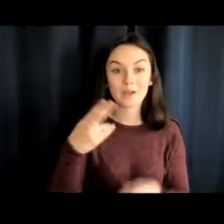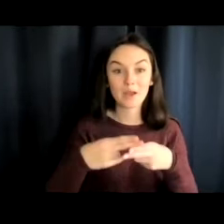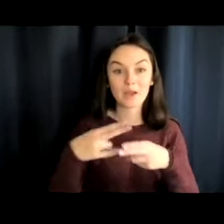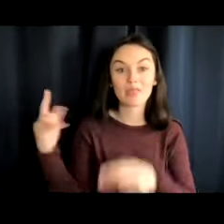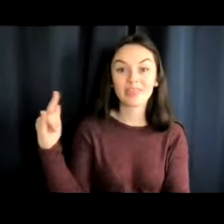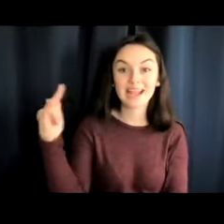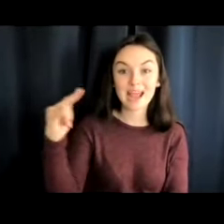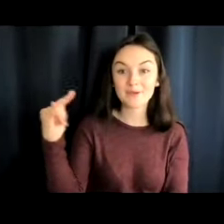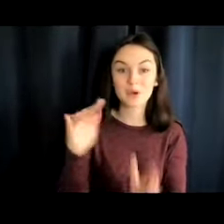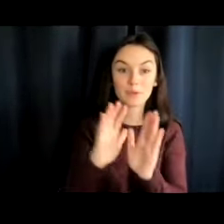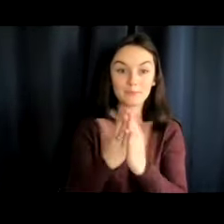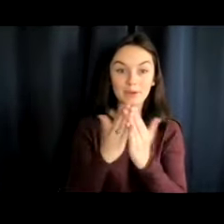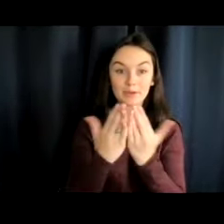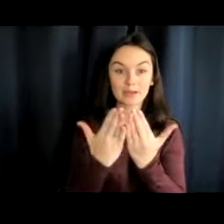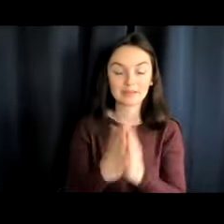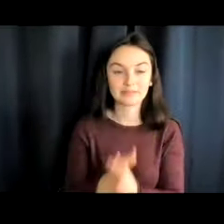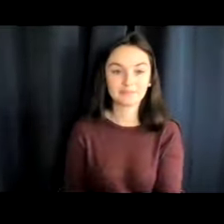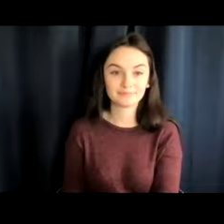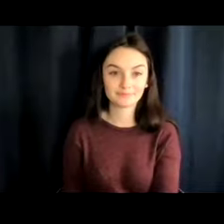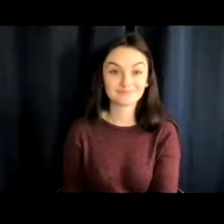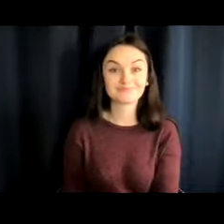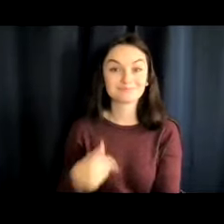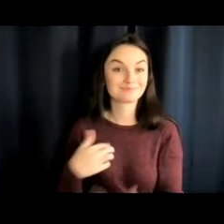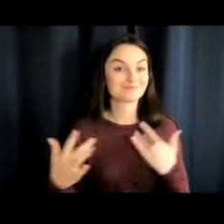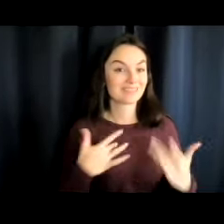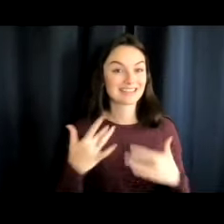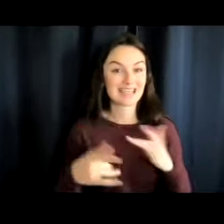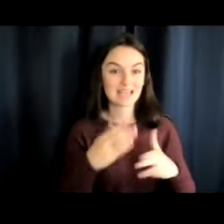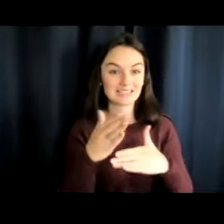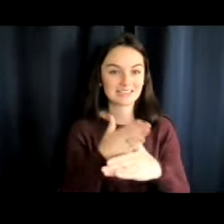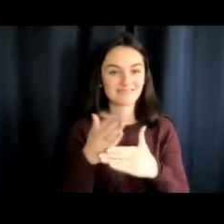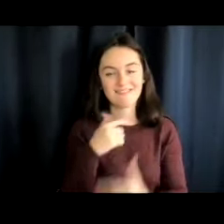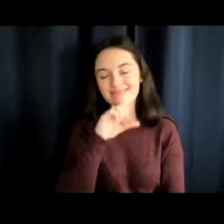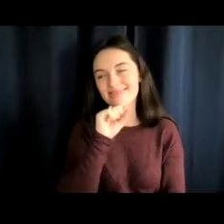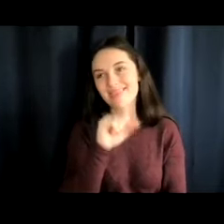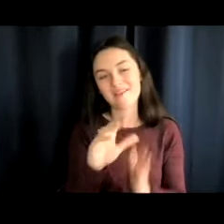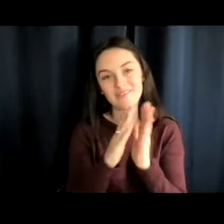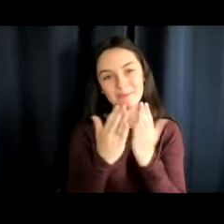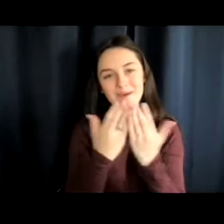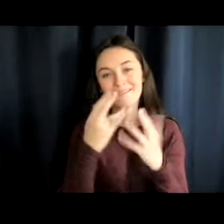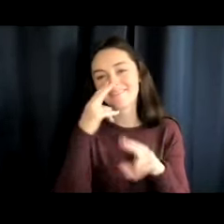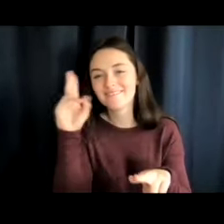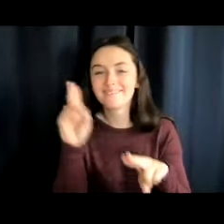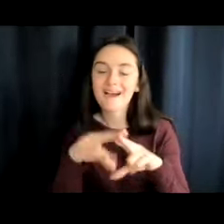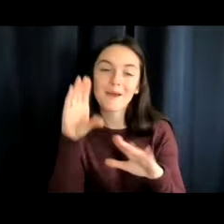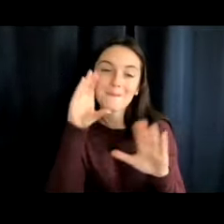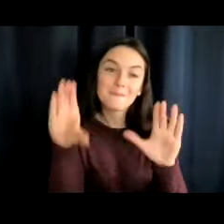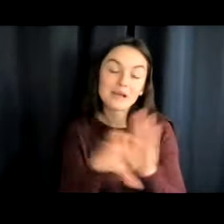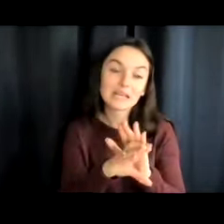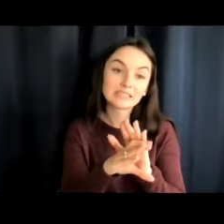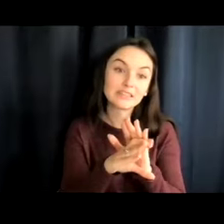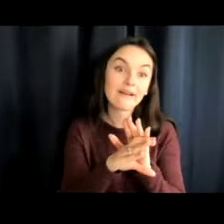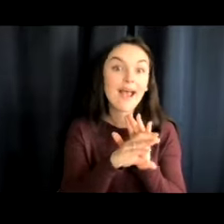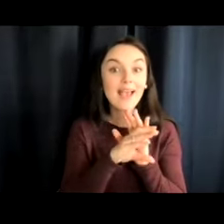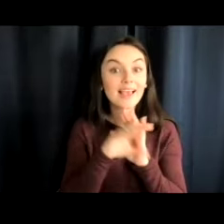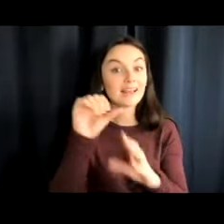Airport Book. And I'm pretty excited to share it with you. I love this book. It's got some fun animations in it and gives you another